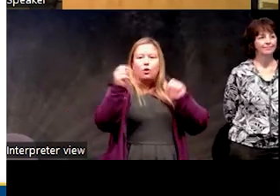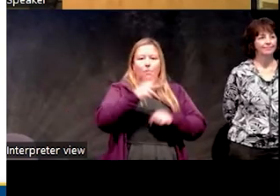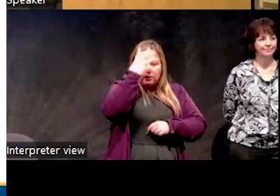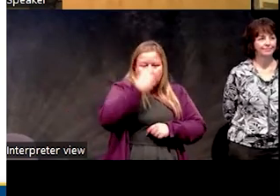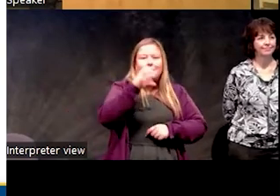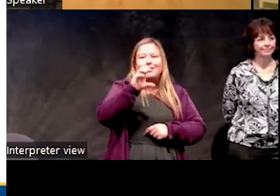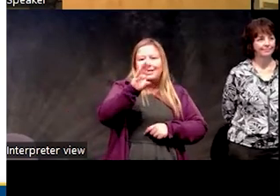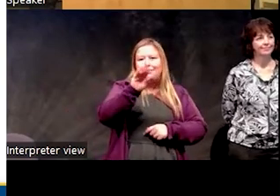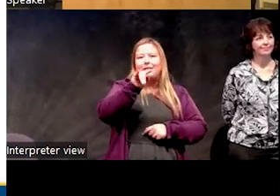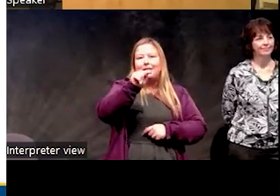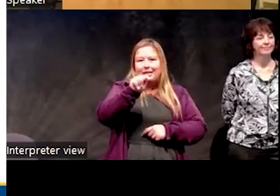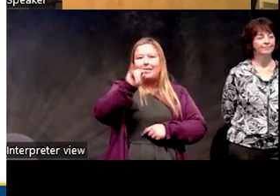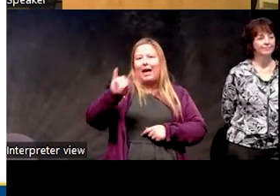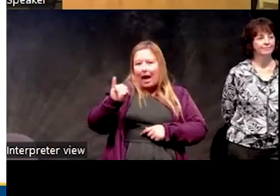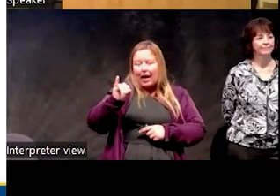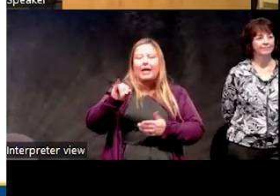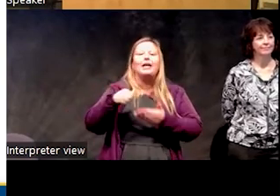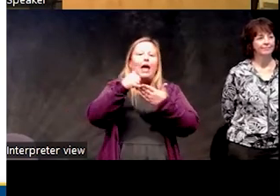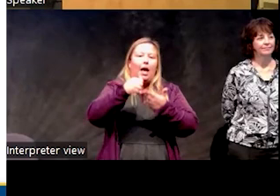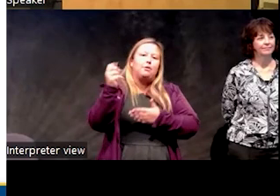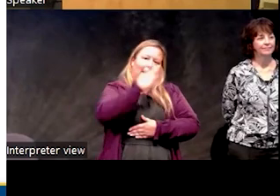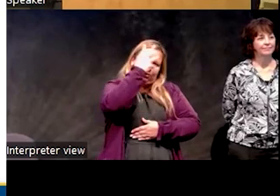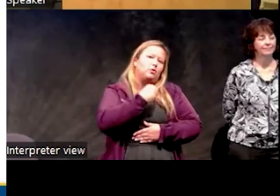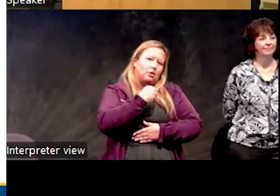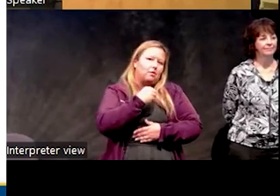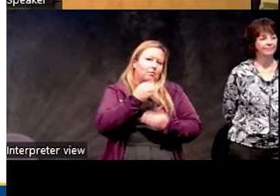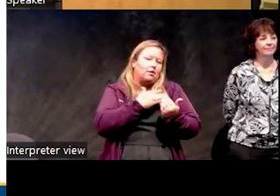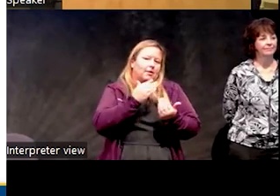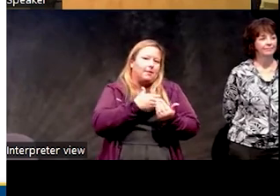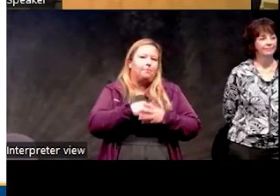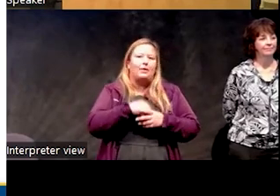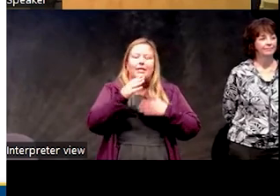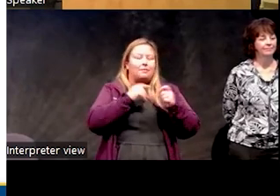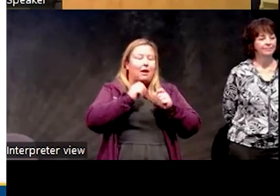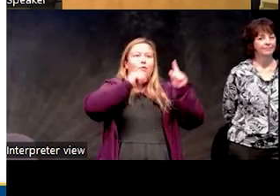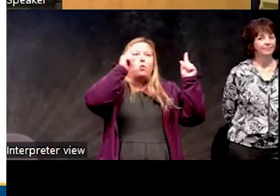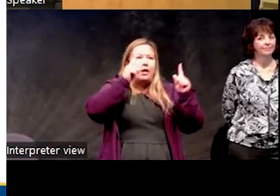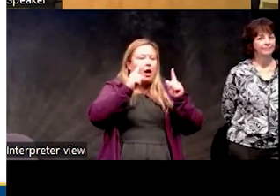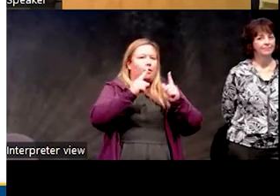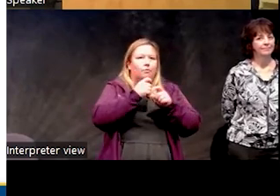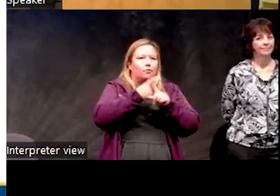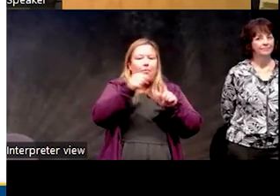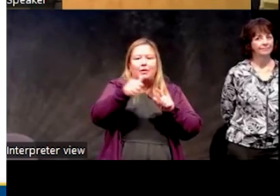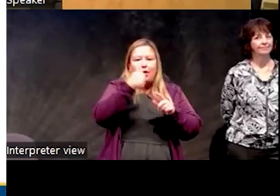amount of time people spend asleep at night, even in the context of awakenings caused by a comorbidity.